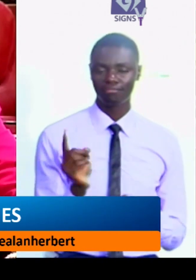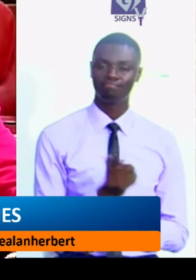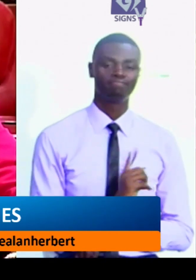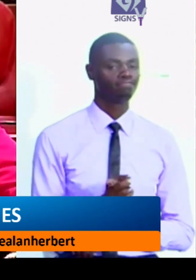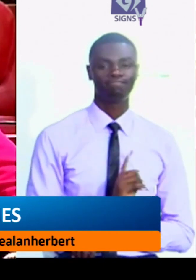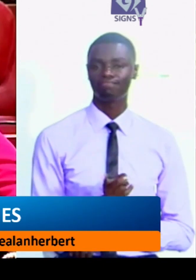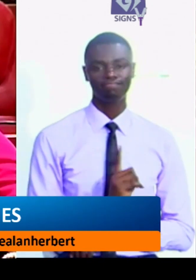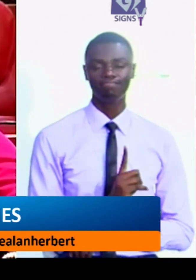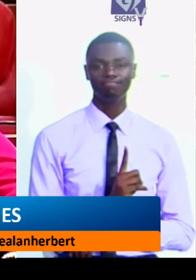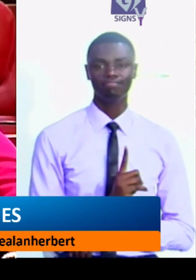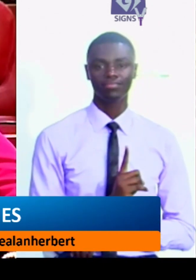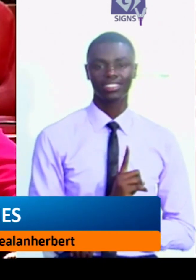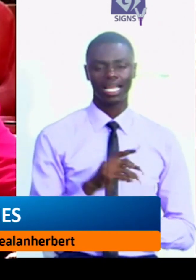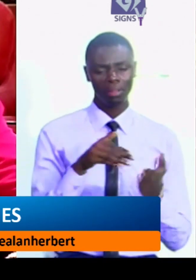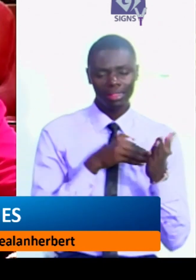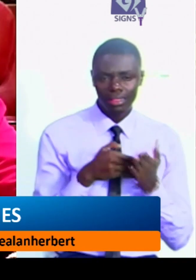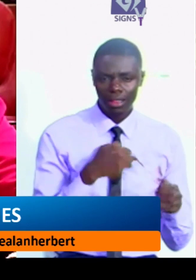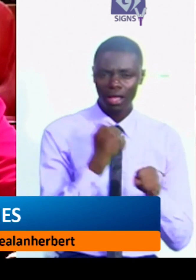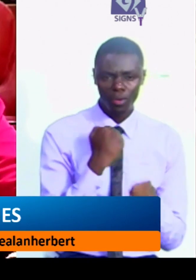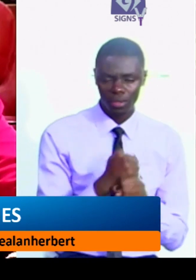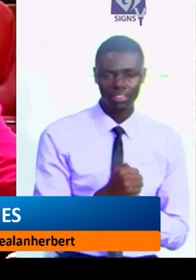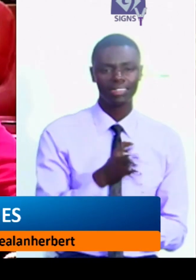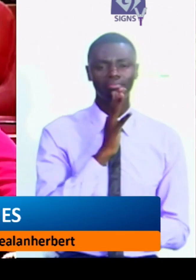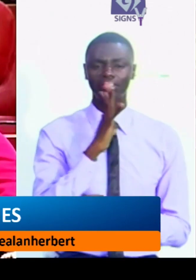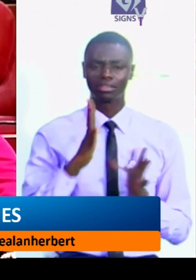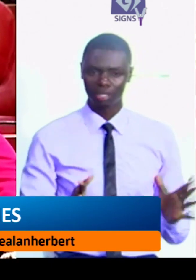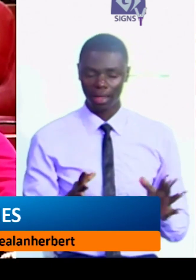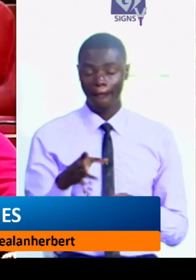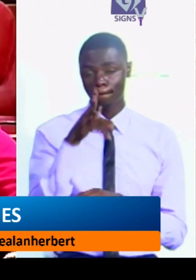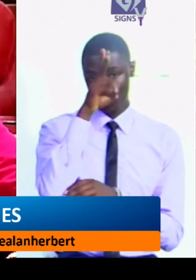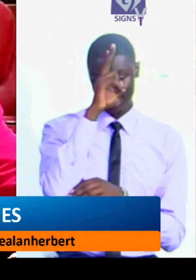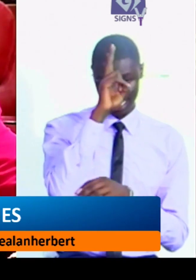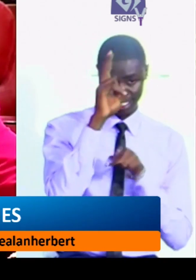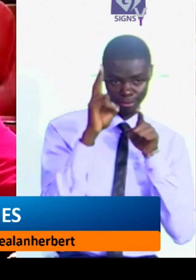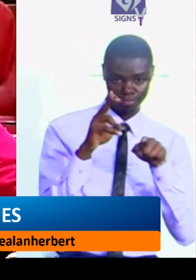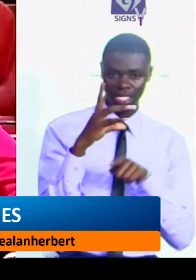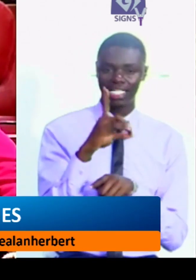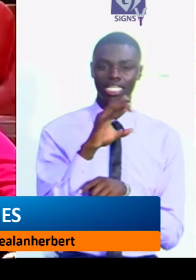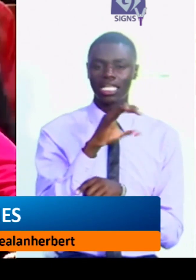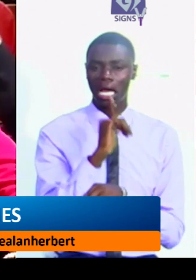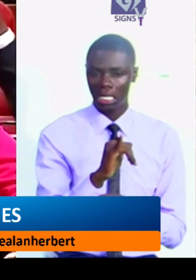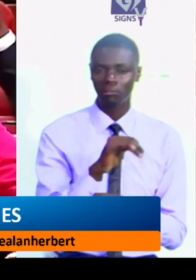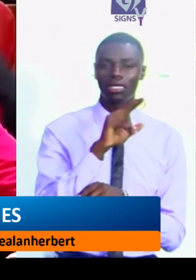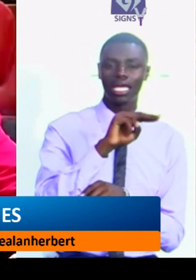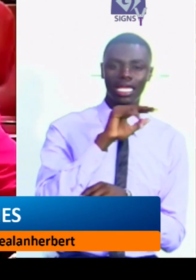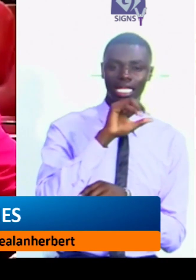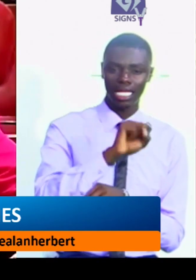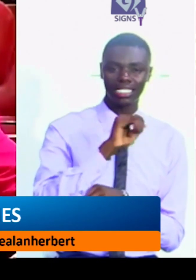upotalevu wakazi bspika polisi dci nsis